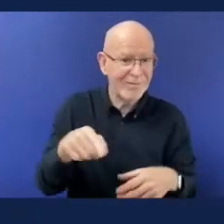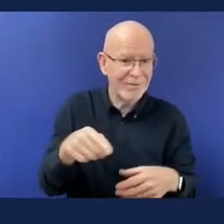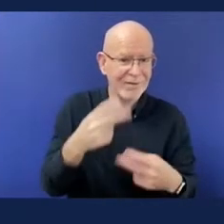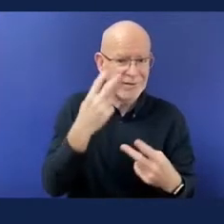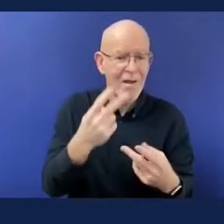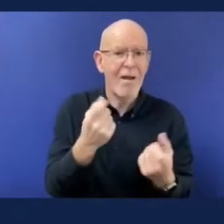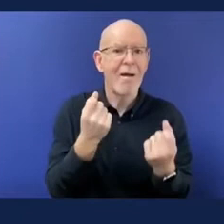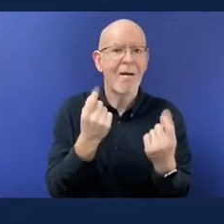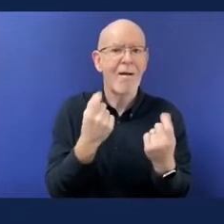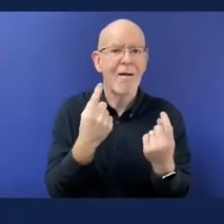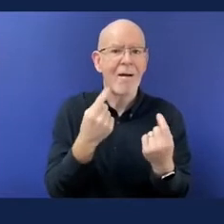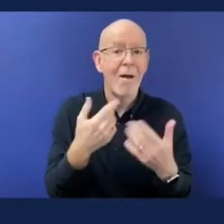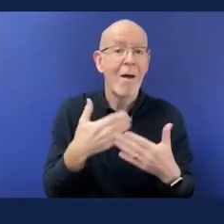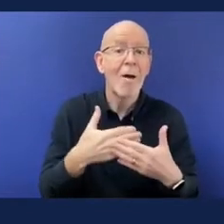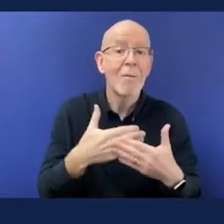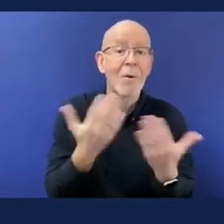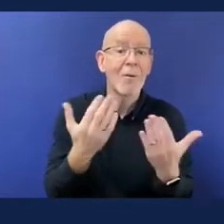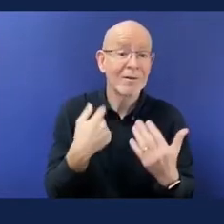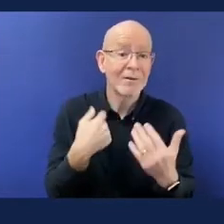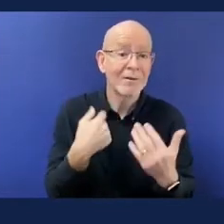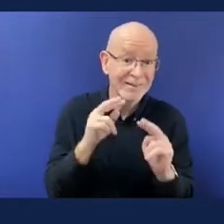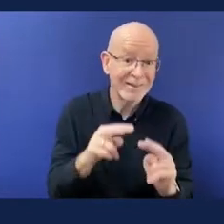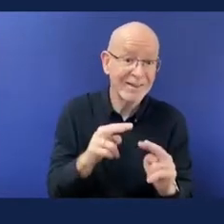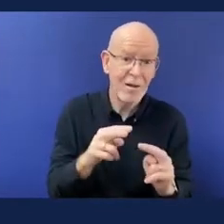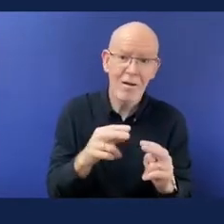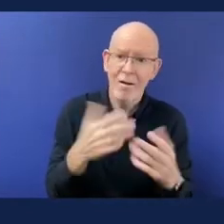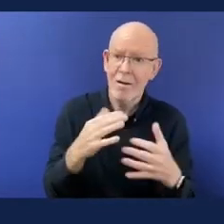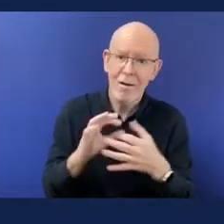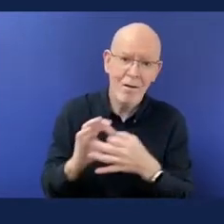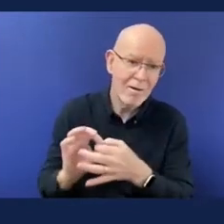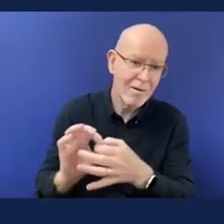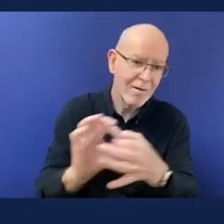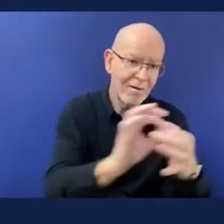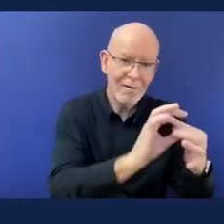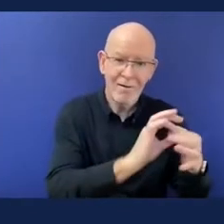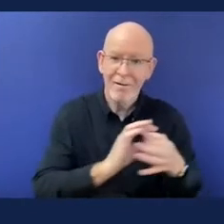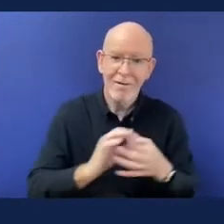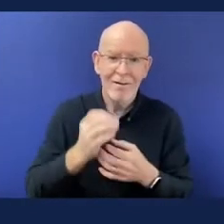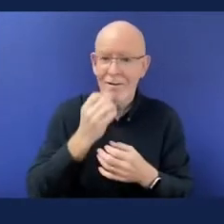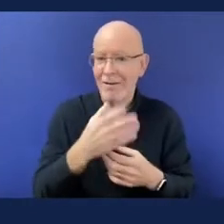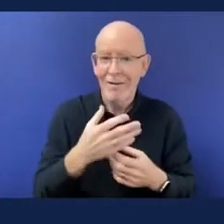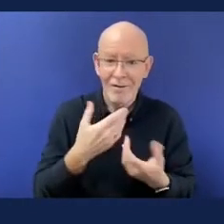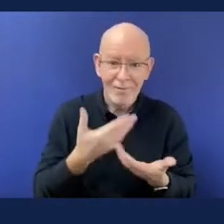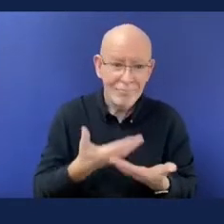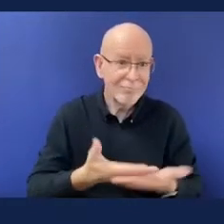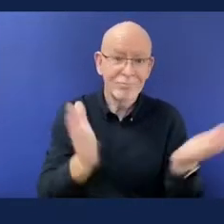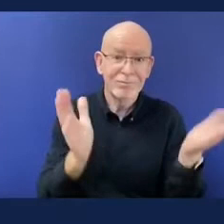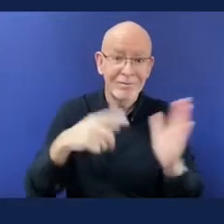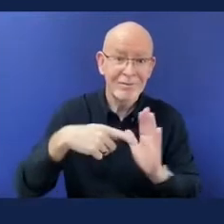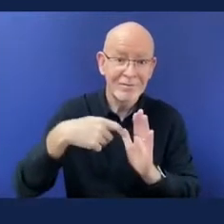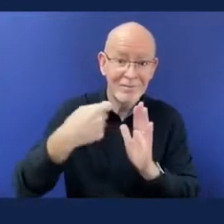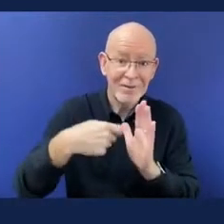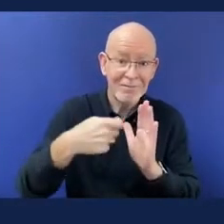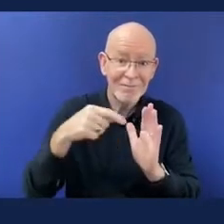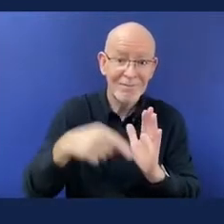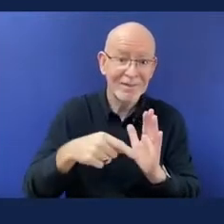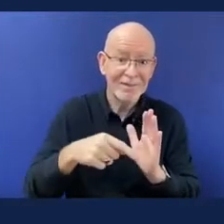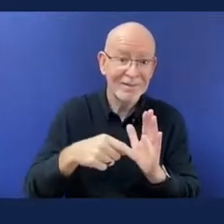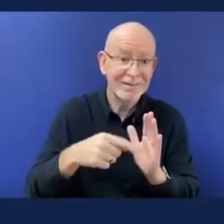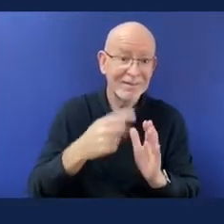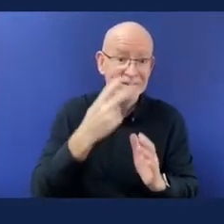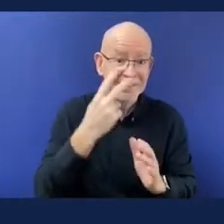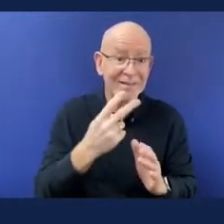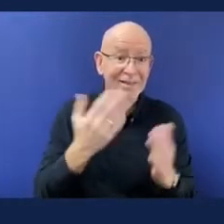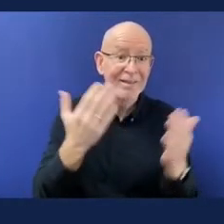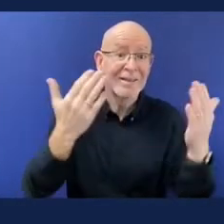moment in the ceremony we dropped the lights in the stadium when everyone's watching we went purple all the digi boards in the stadium used the hashtag